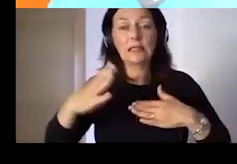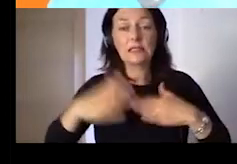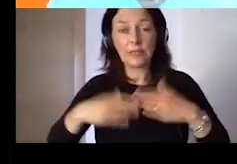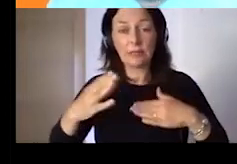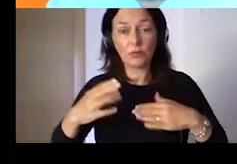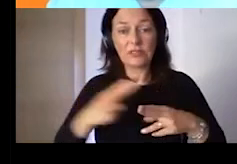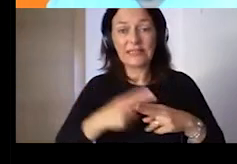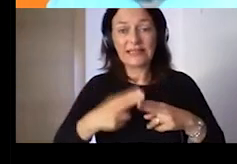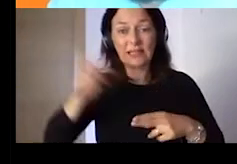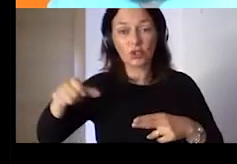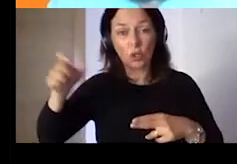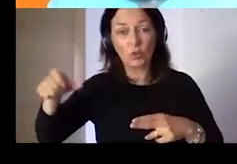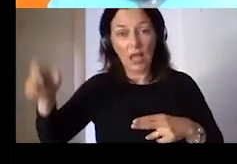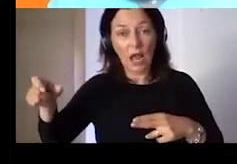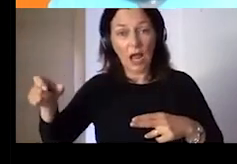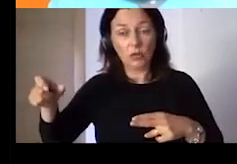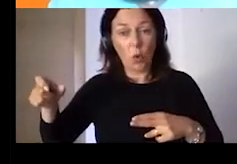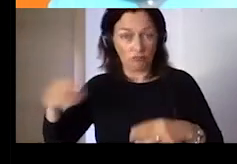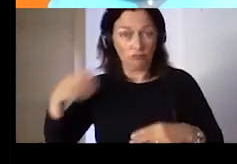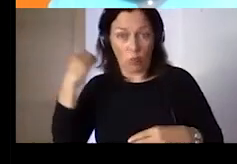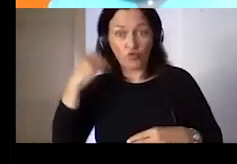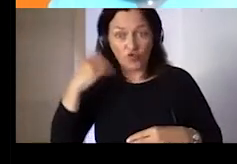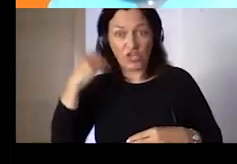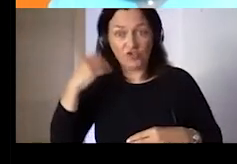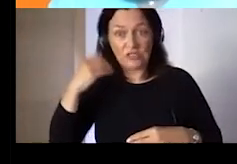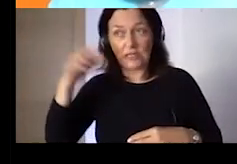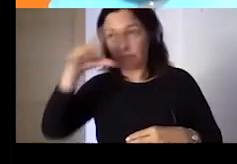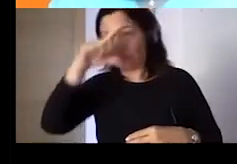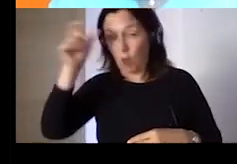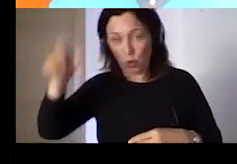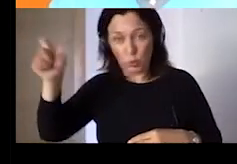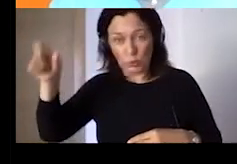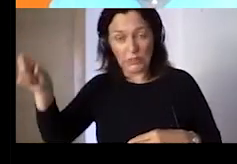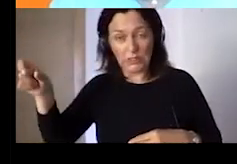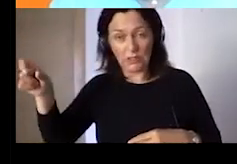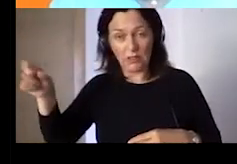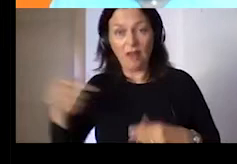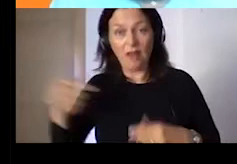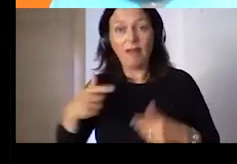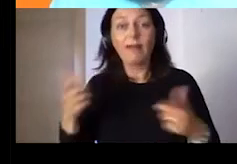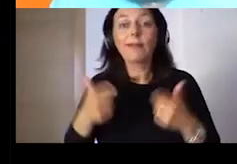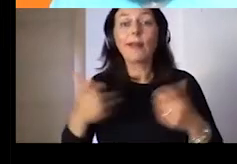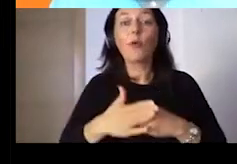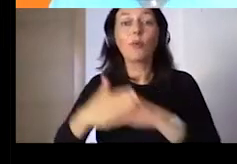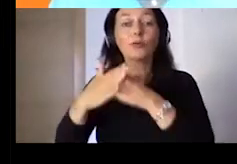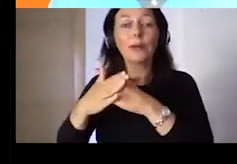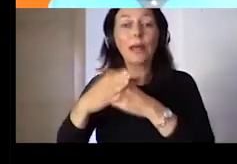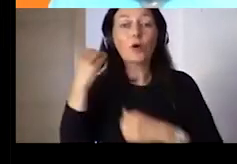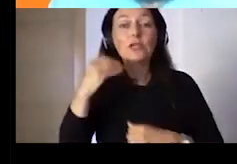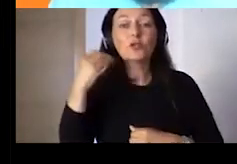support to the educational institutions in designing